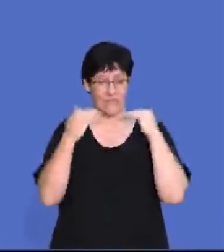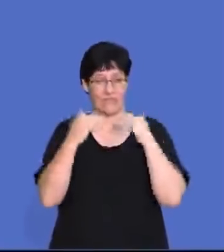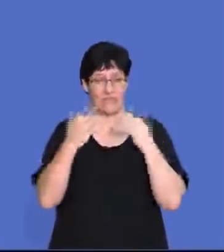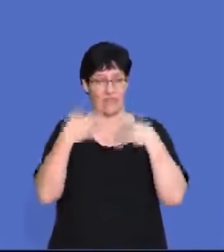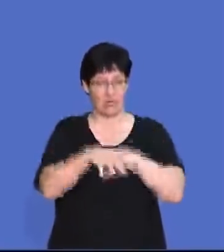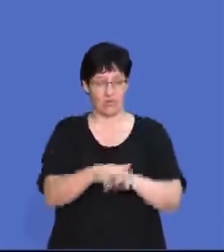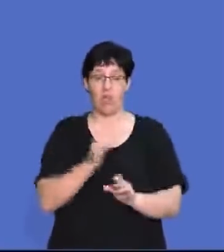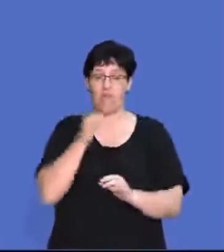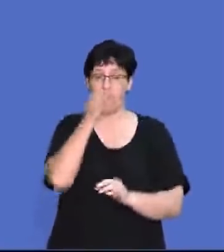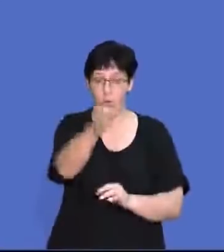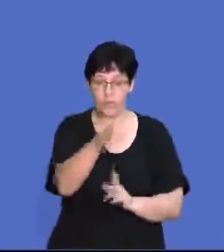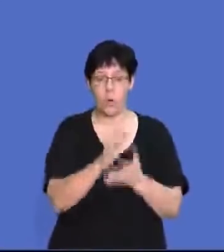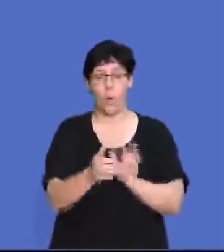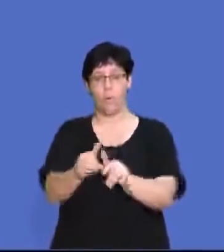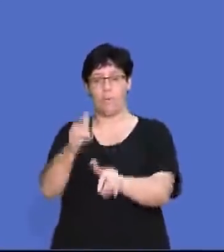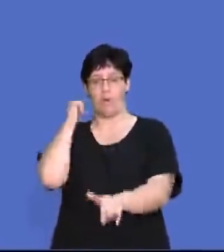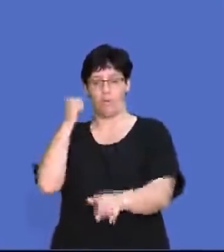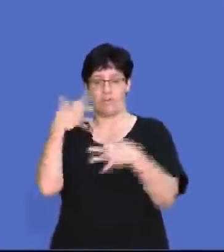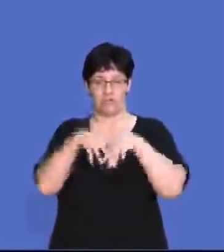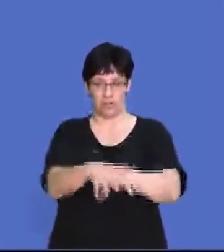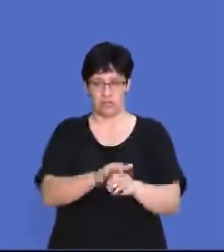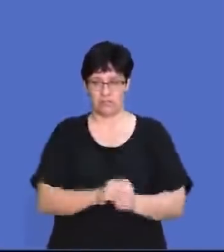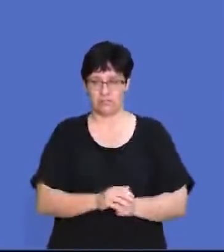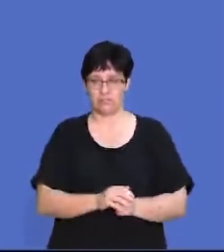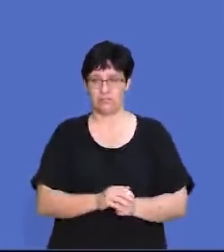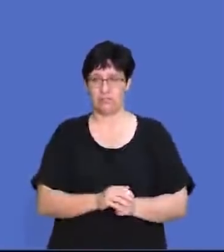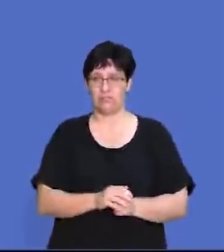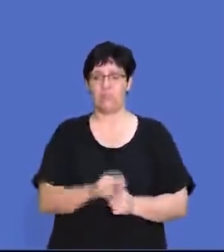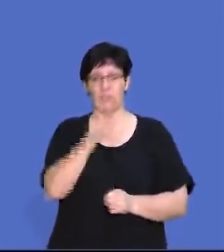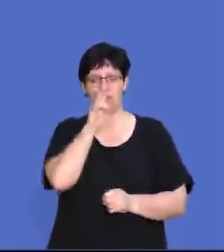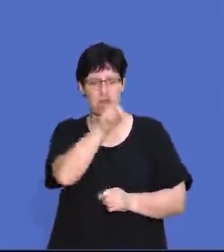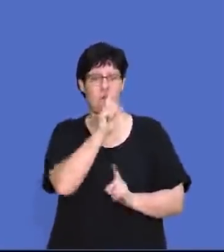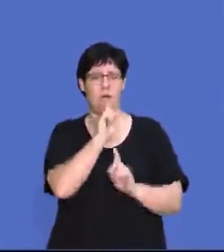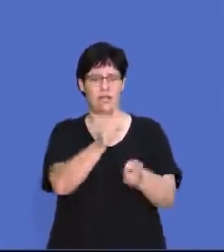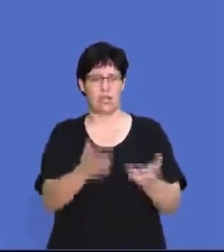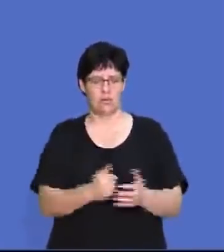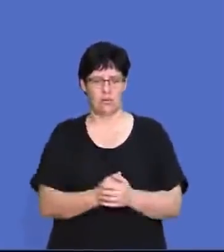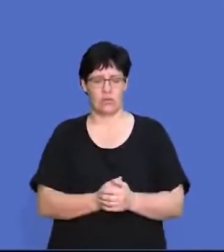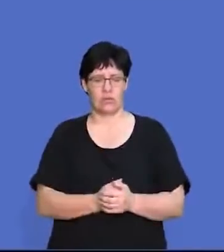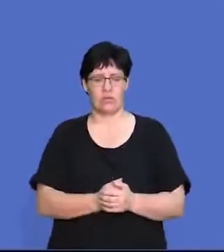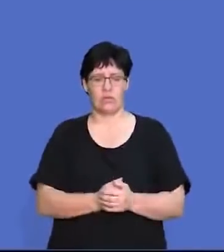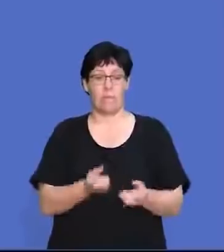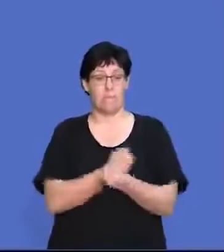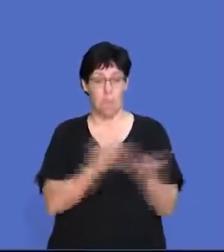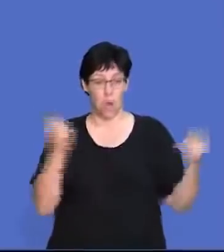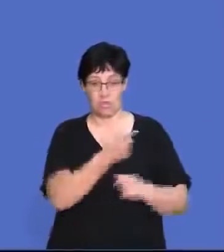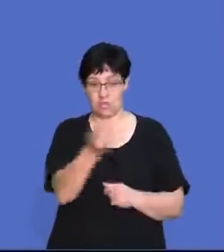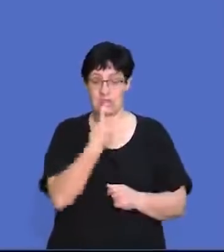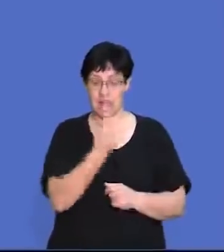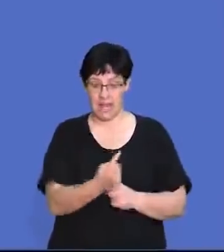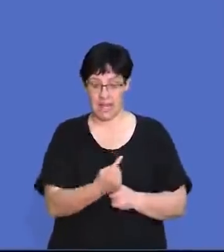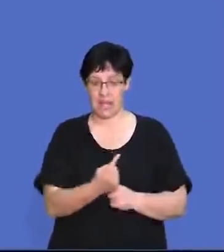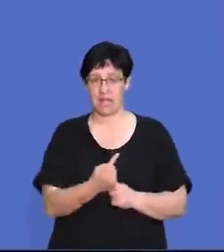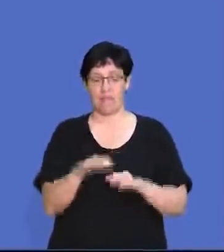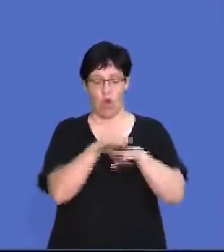forward integration, or backward integration. So let's just have a look at how you have answered. So the vast majority of